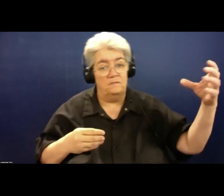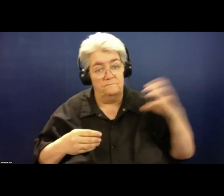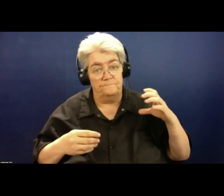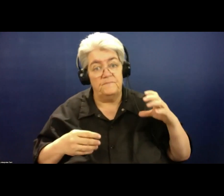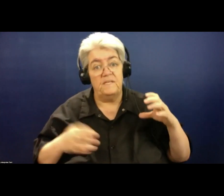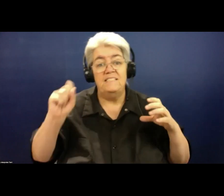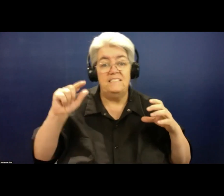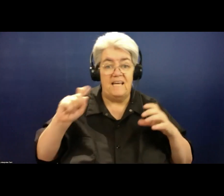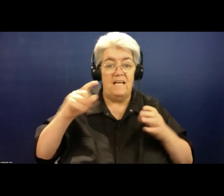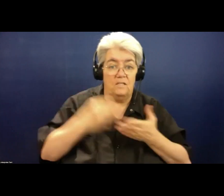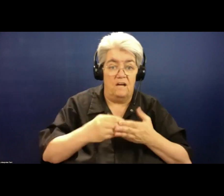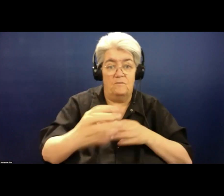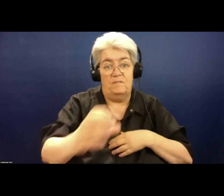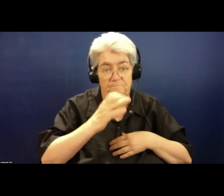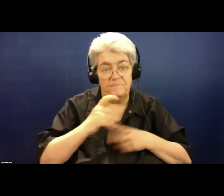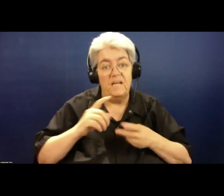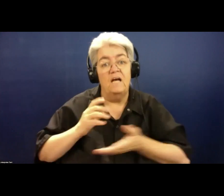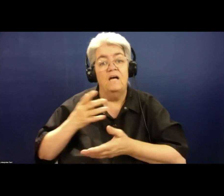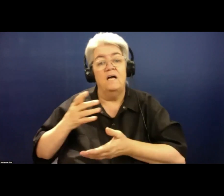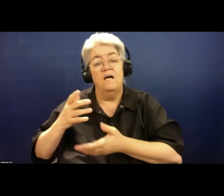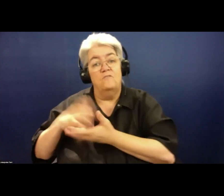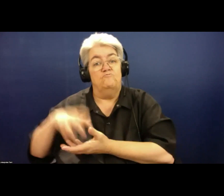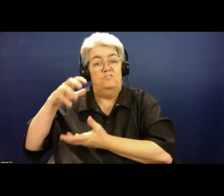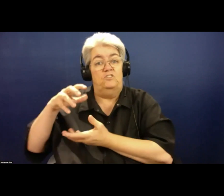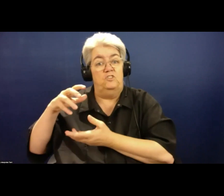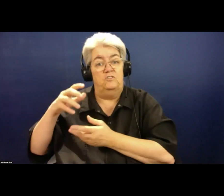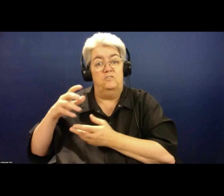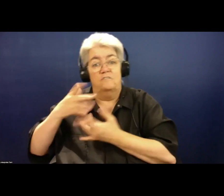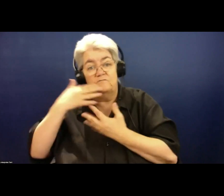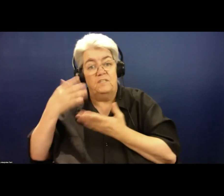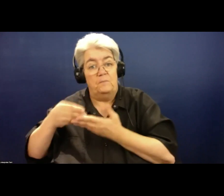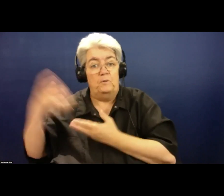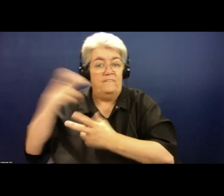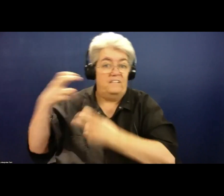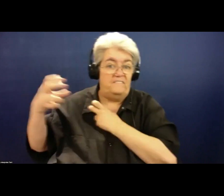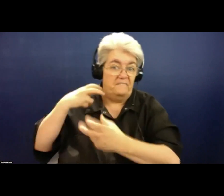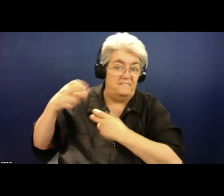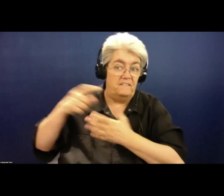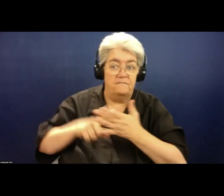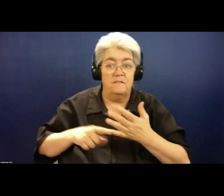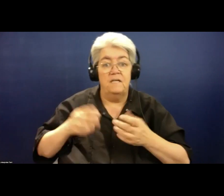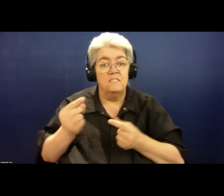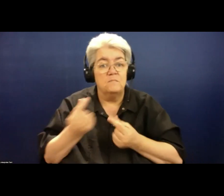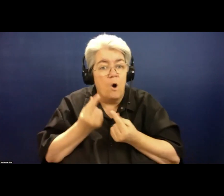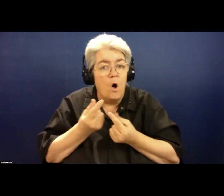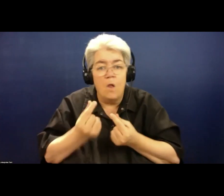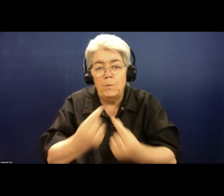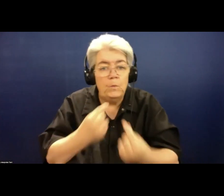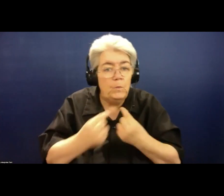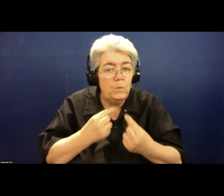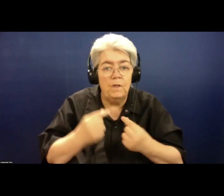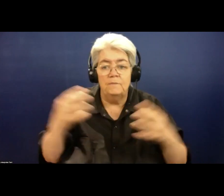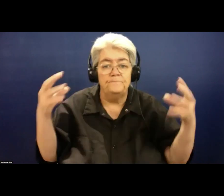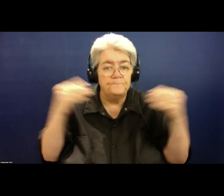philanthropy, very big, big, medium and small. We run, and I've never quite worked out what the